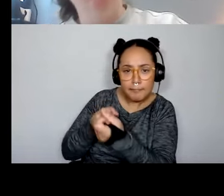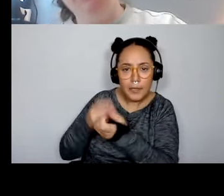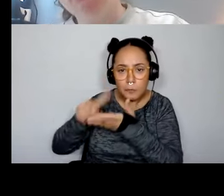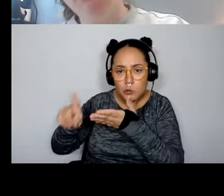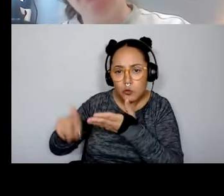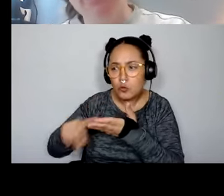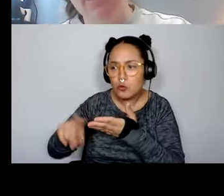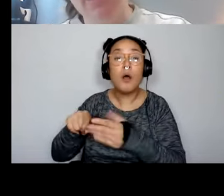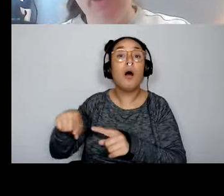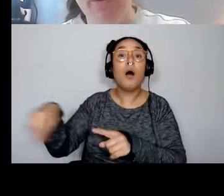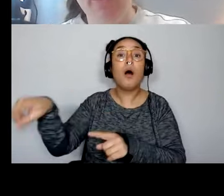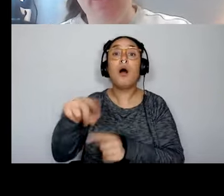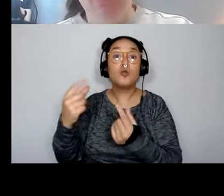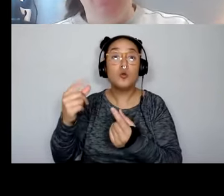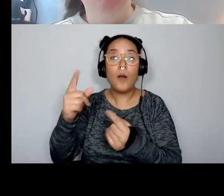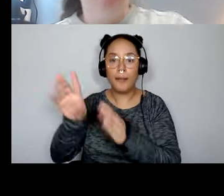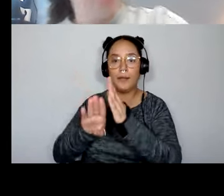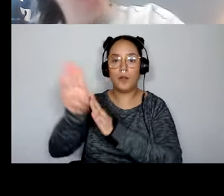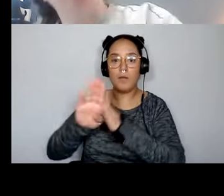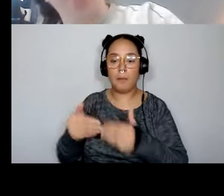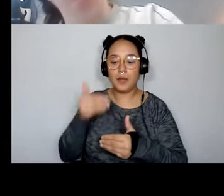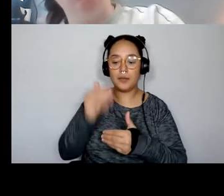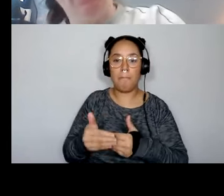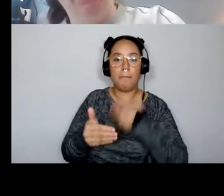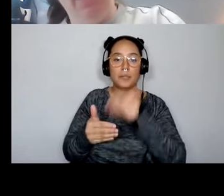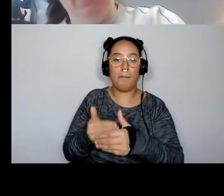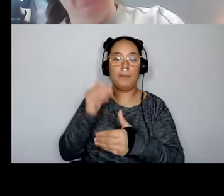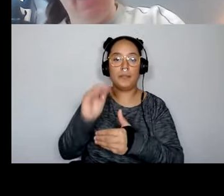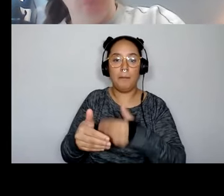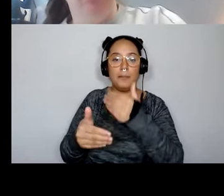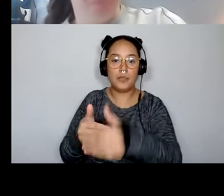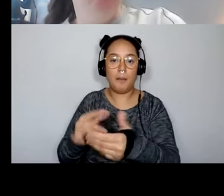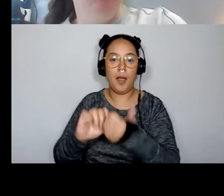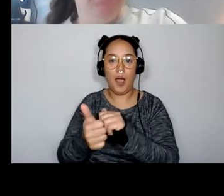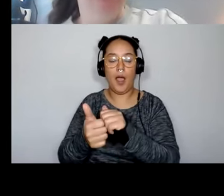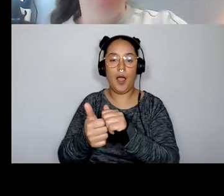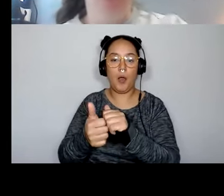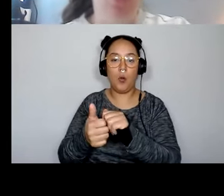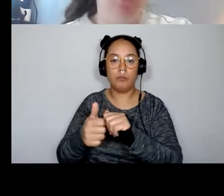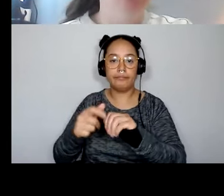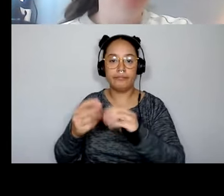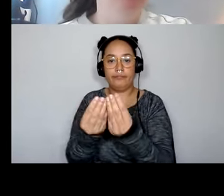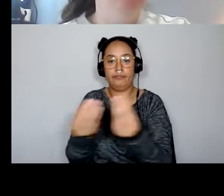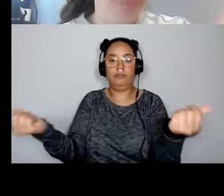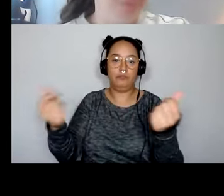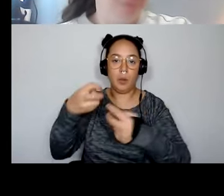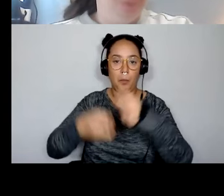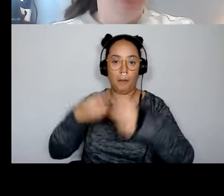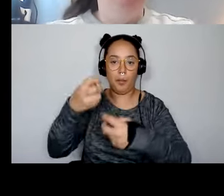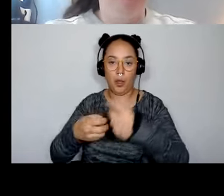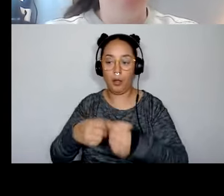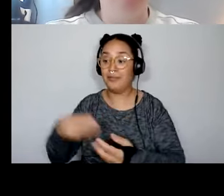that they can create a prototype for you, um, that then you're going to go out and, and actually implement. Alternatively,